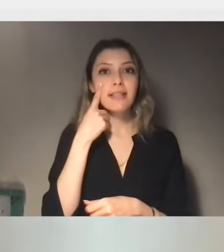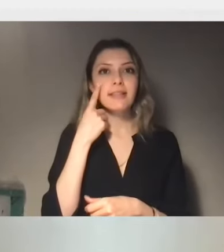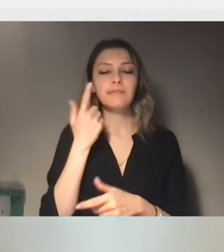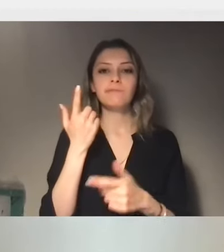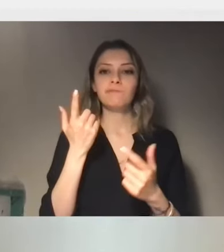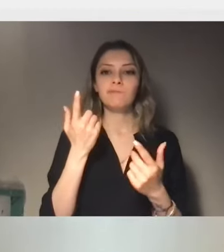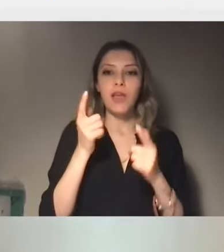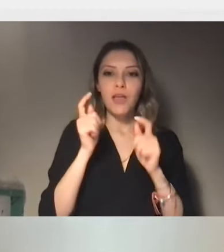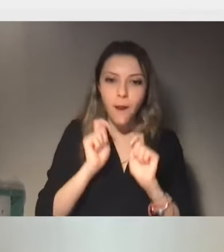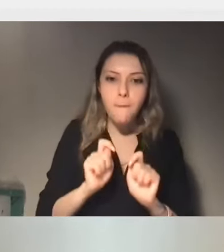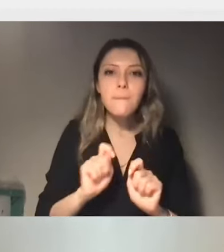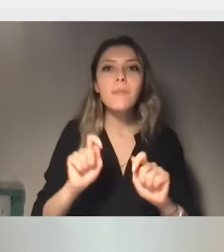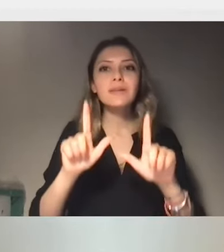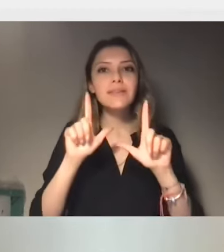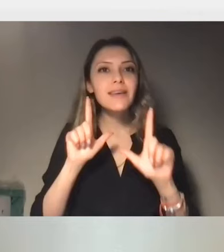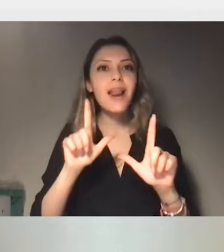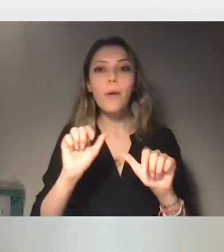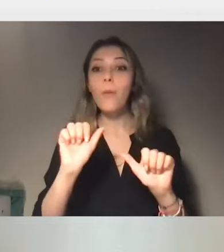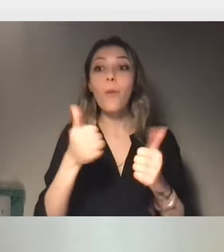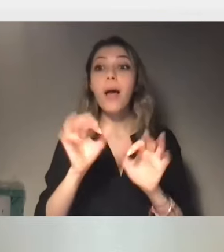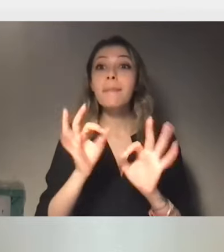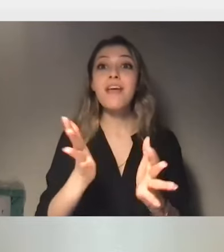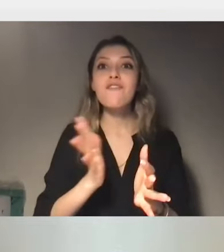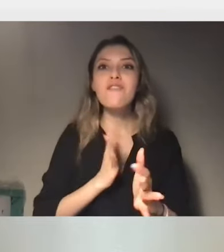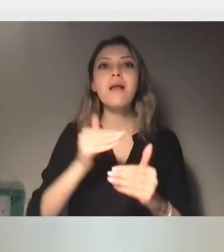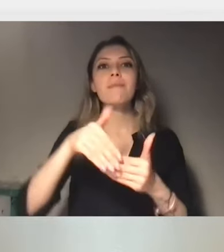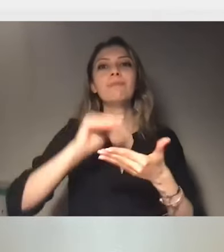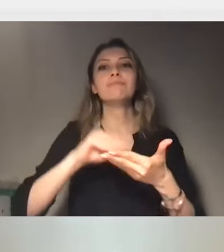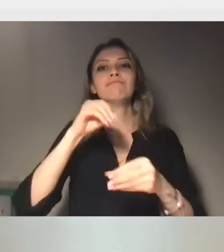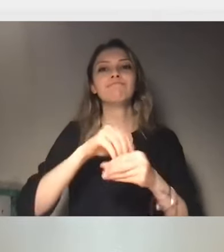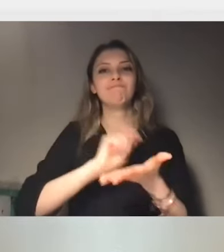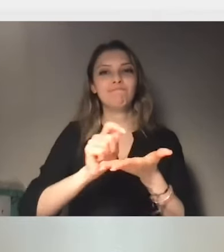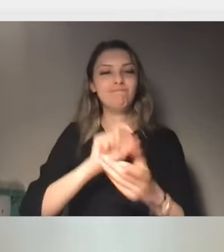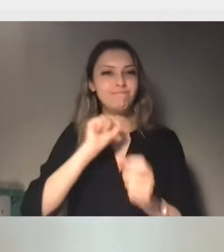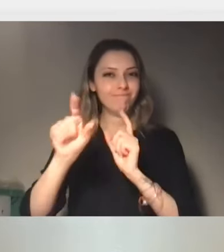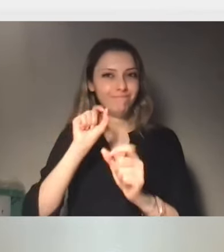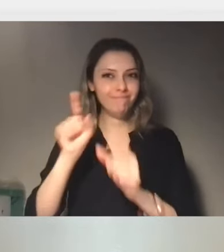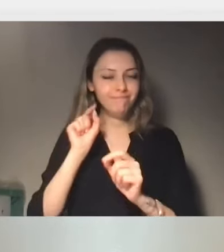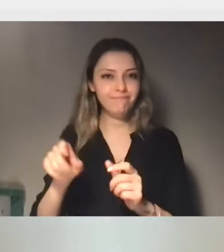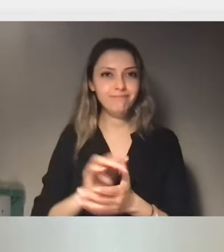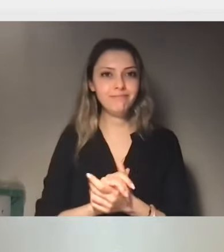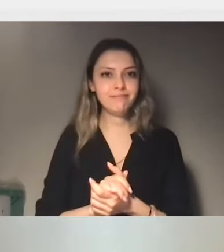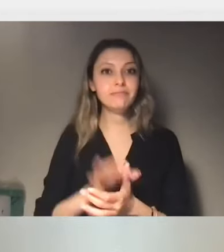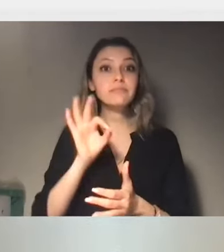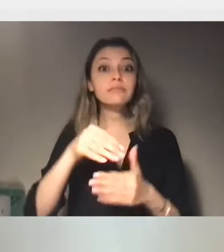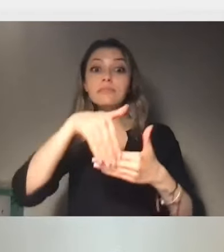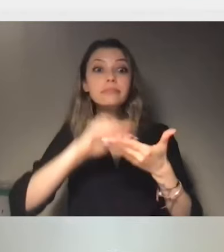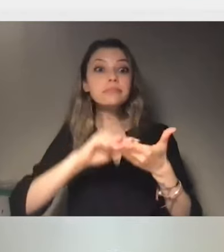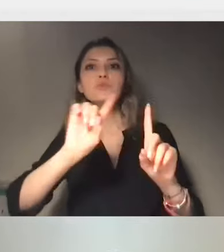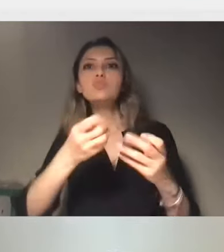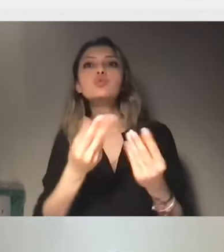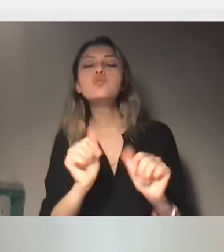two documents can be very useful because that can support you in the monitoring of UPR recommendations.